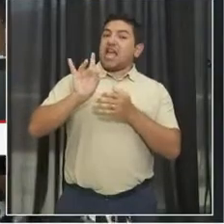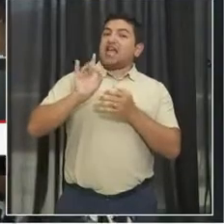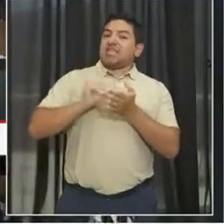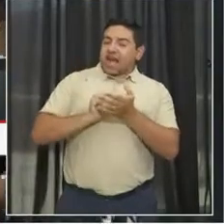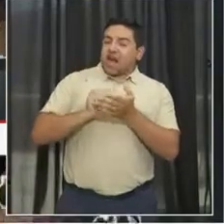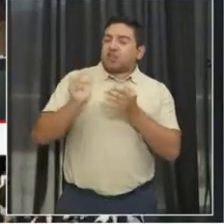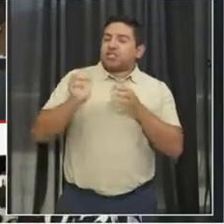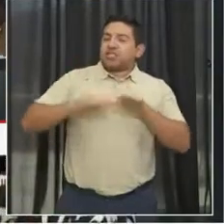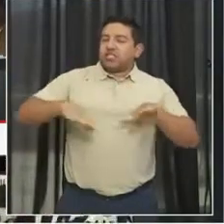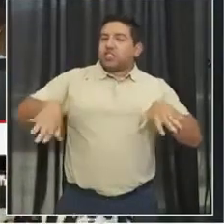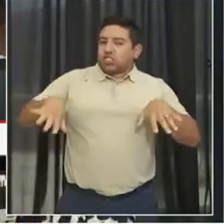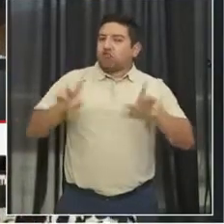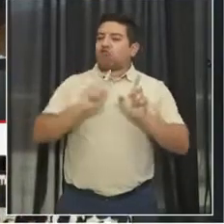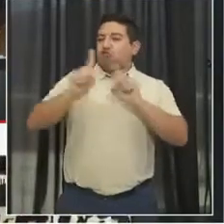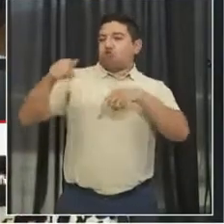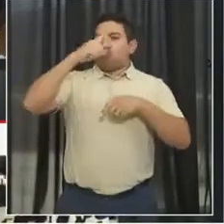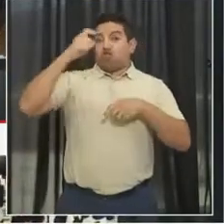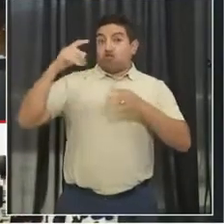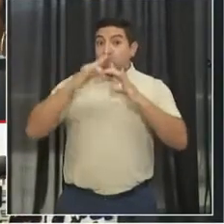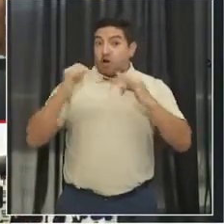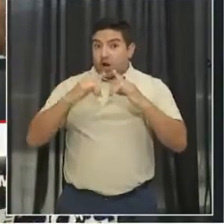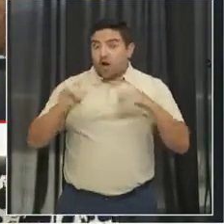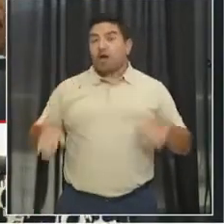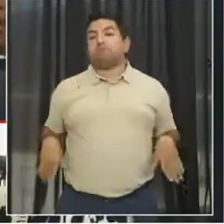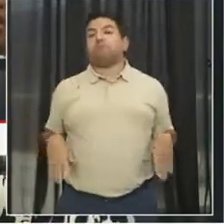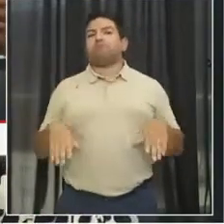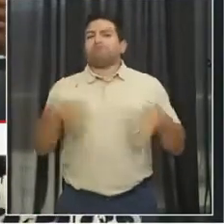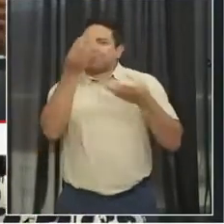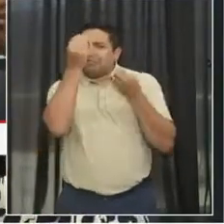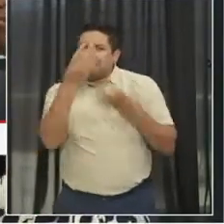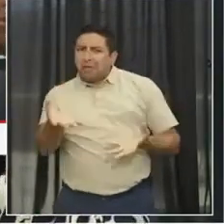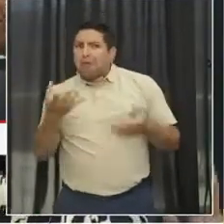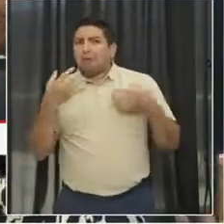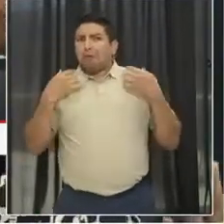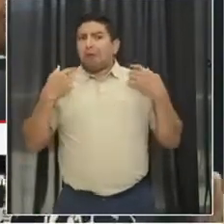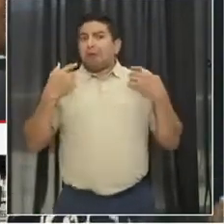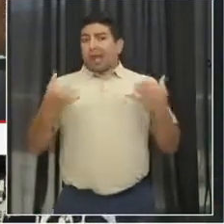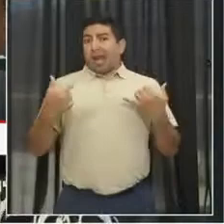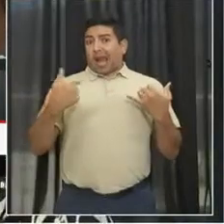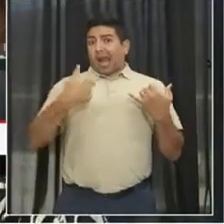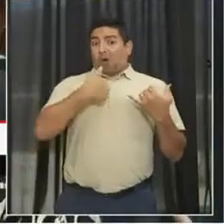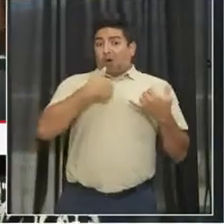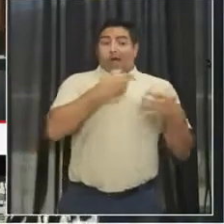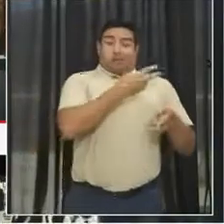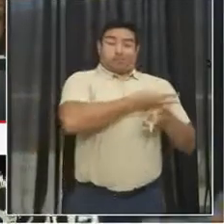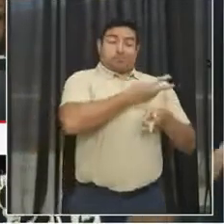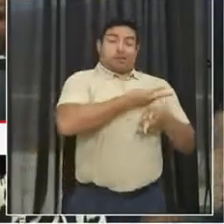And I'm going to tell you, now that I have a four-year-old, that is the best thing going.